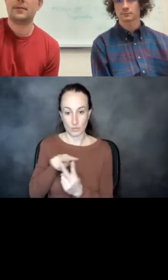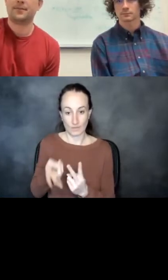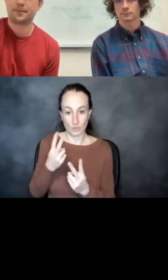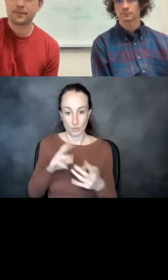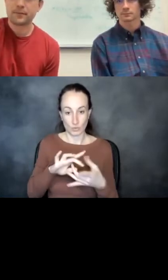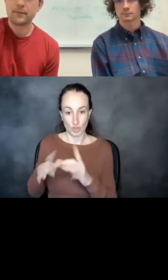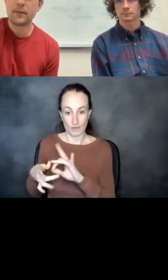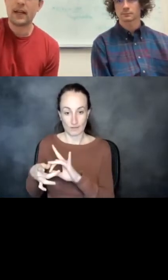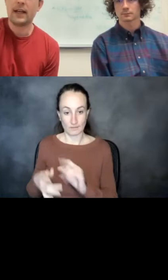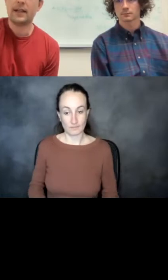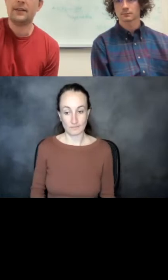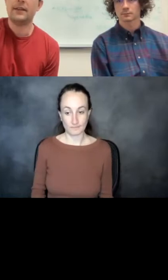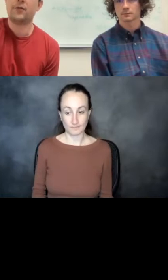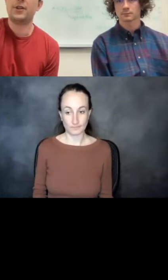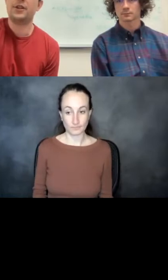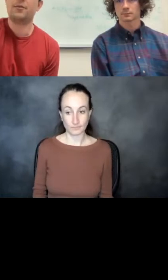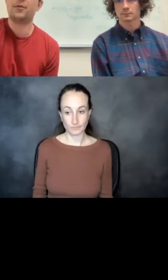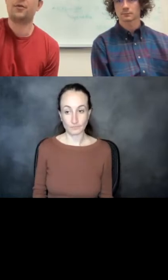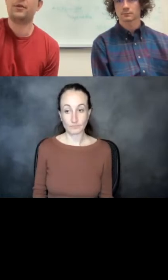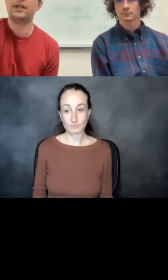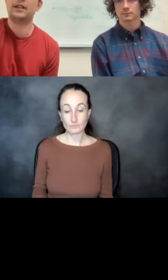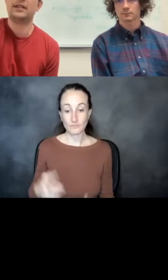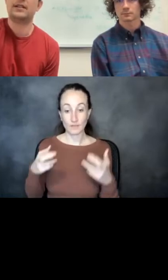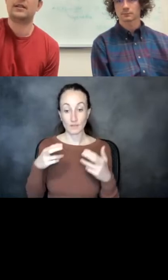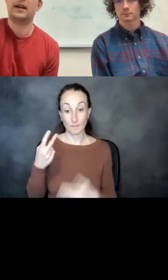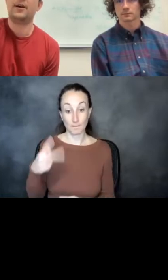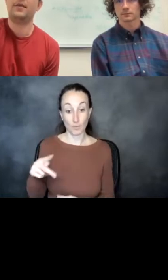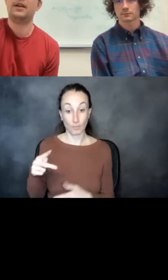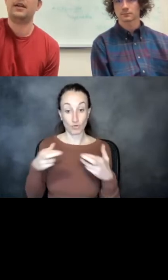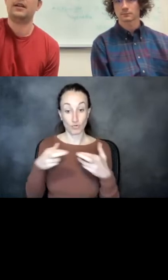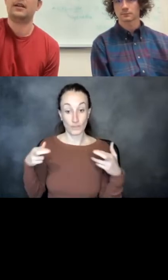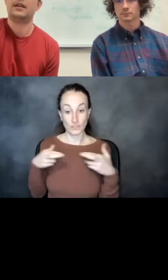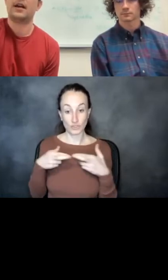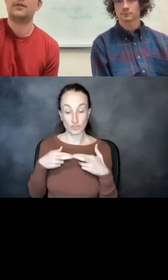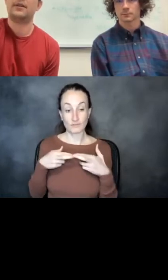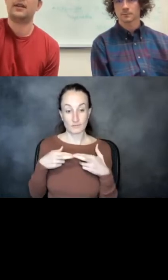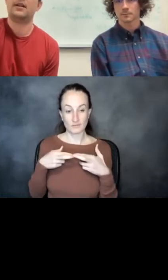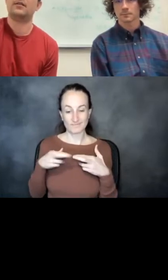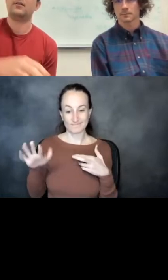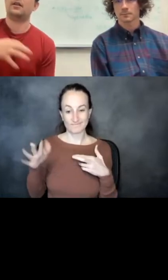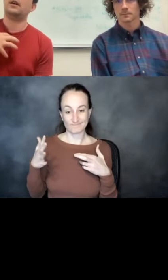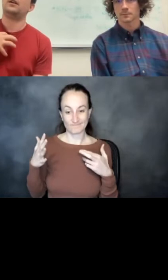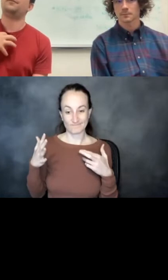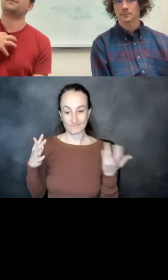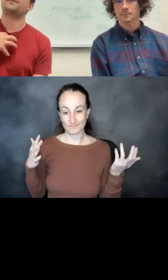then the region in purple is kind of the